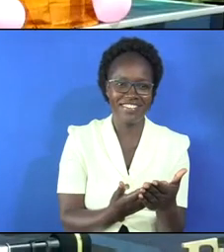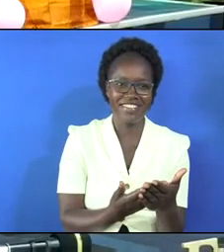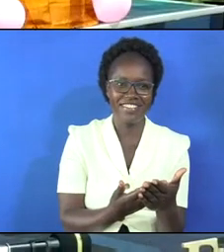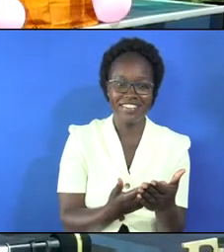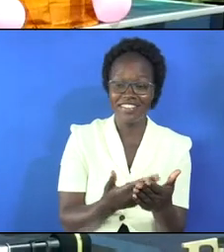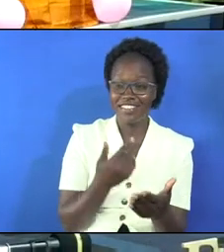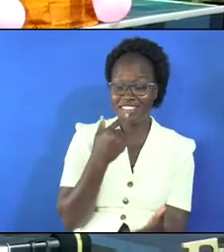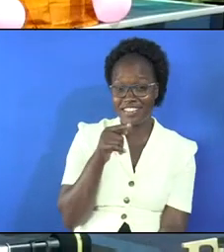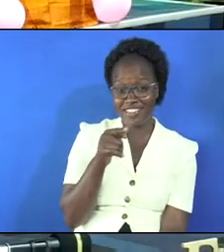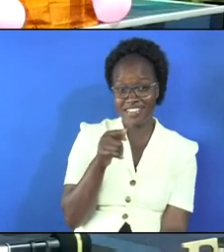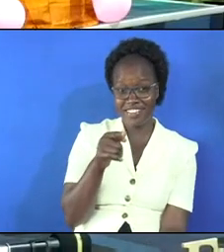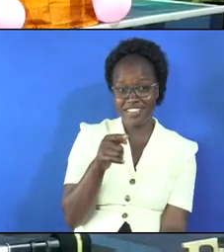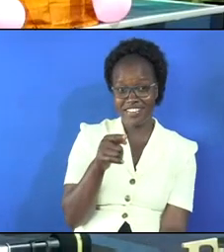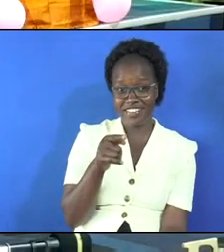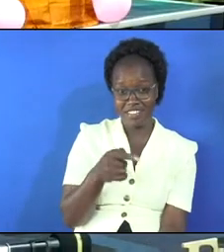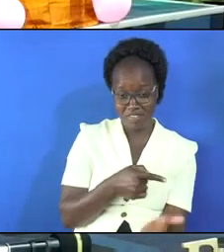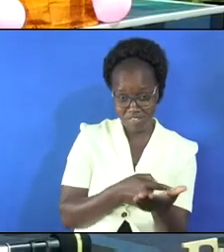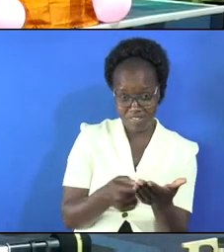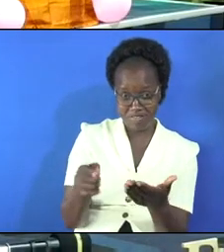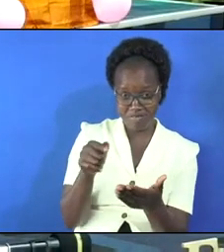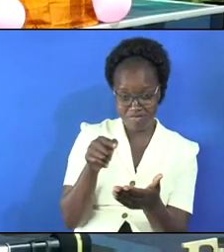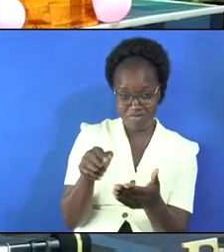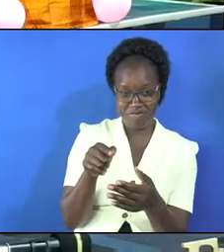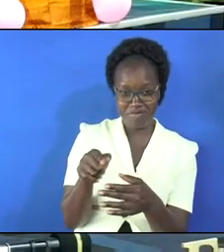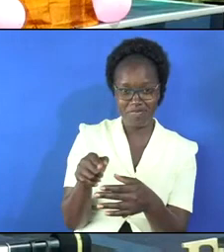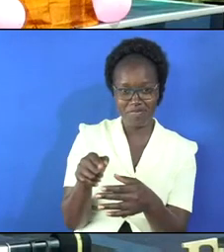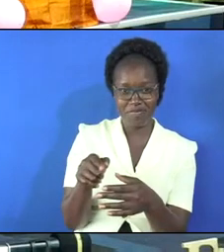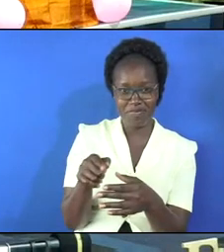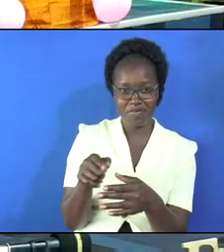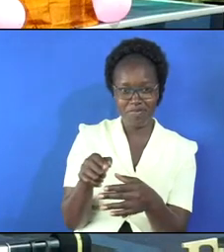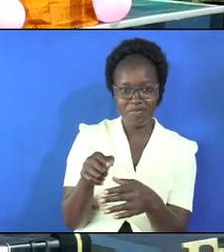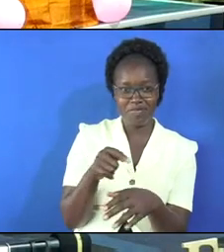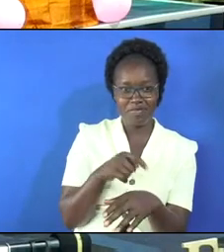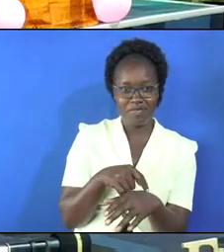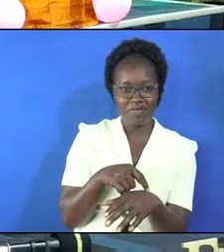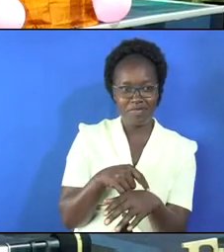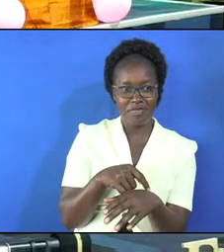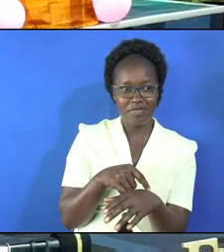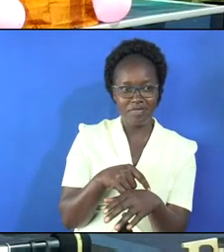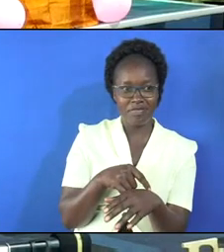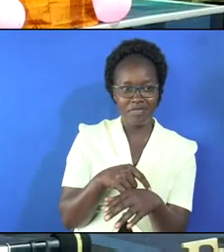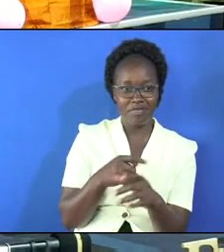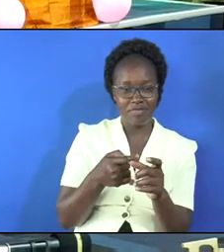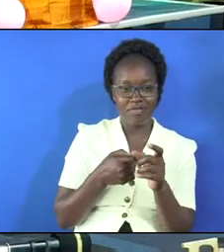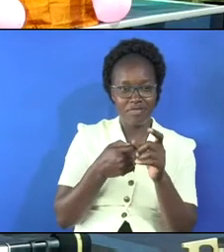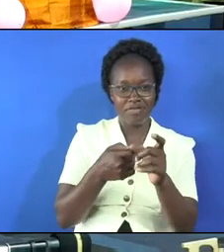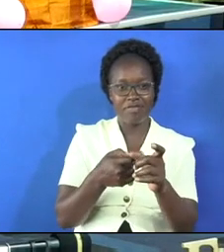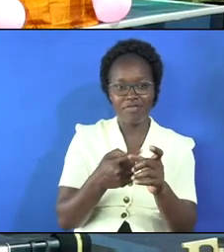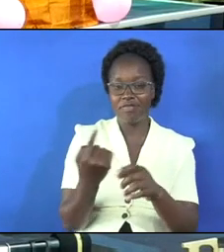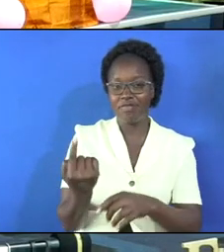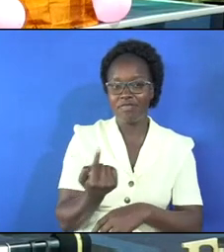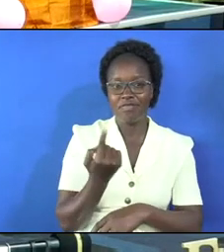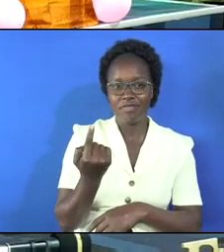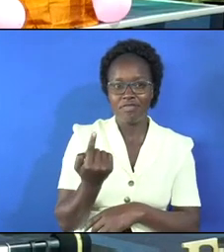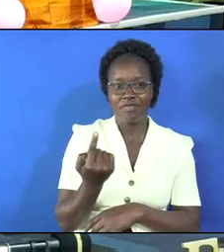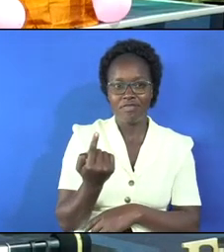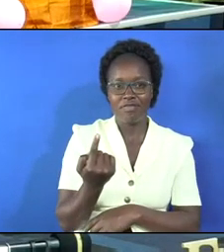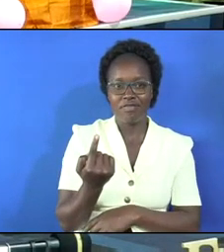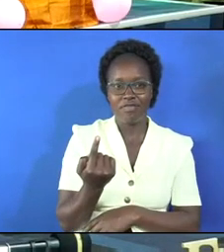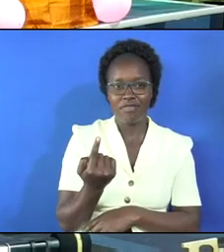I told you in the course of the week that when you do not have the gift of singleness